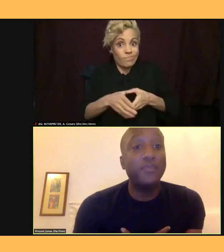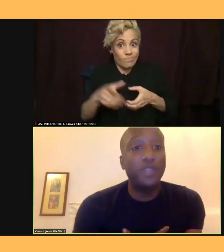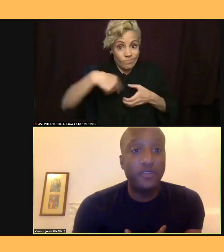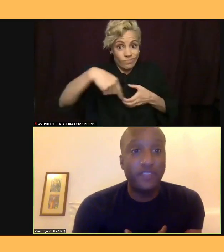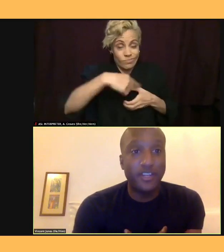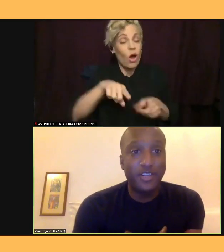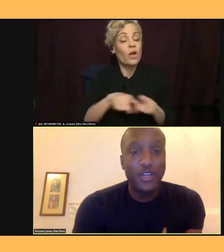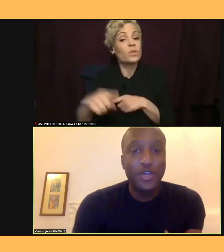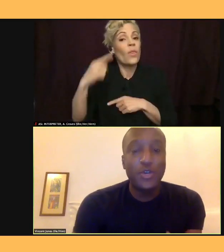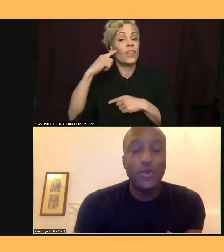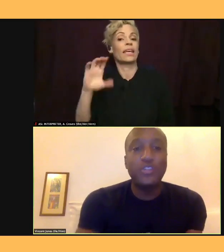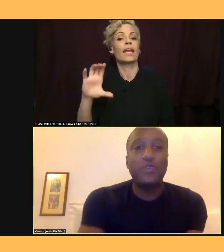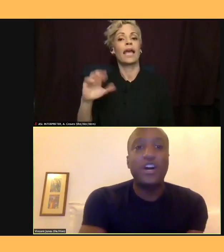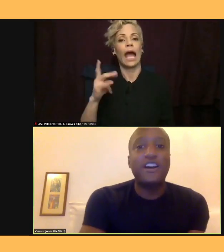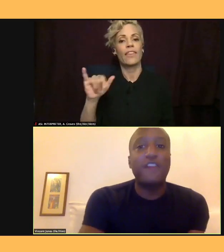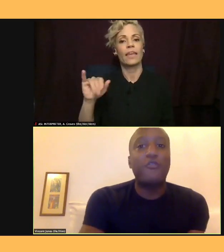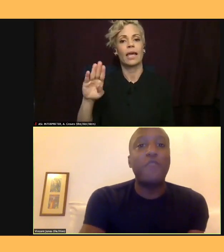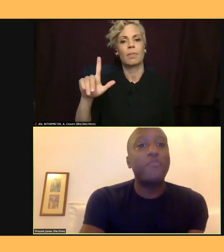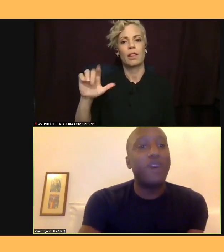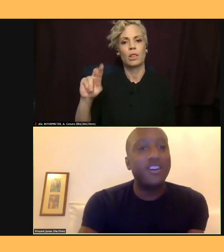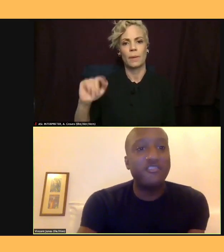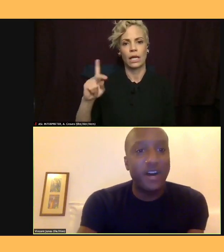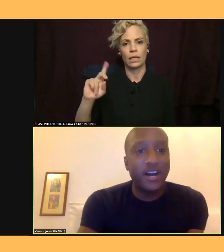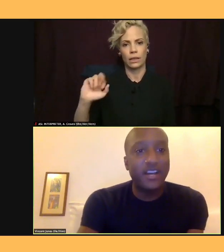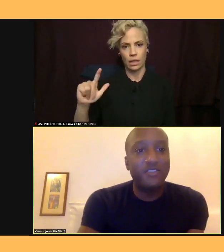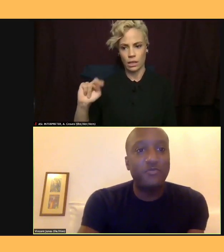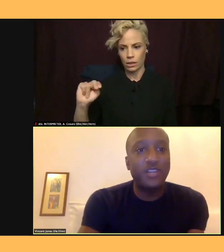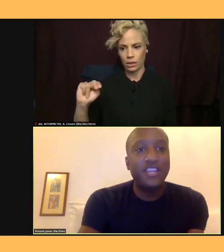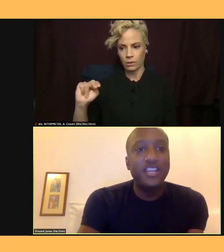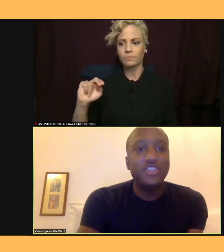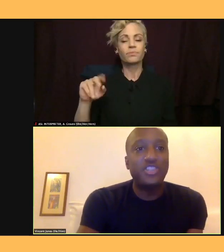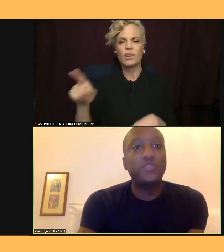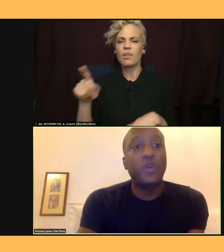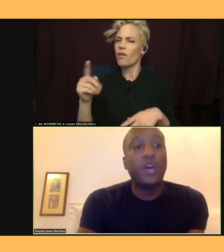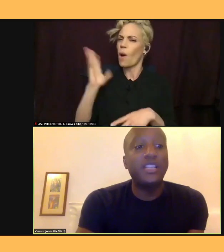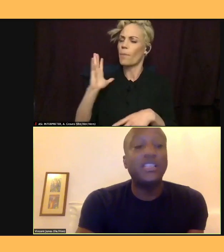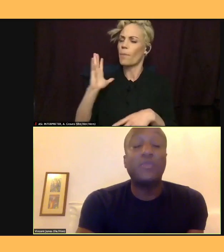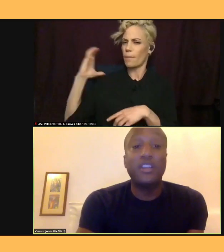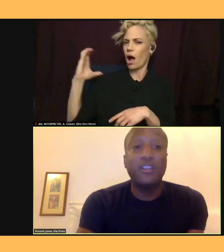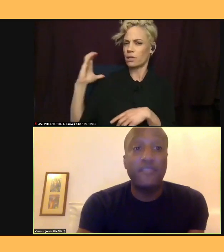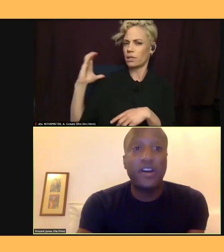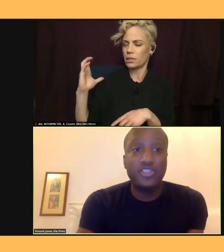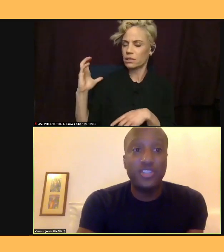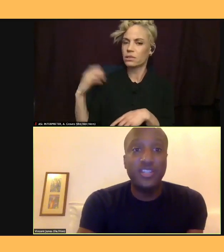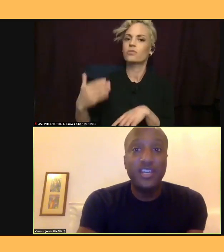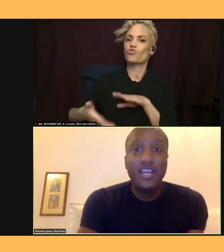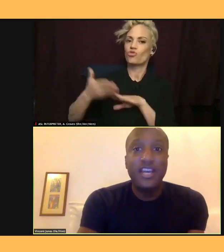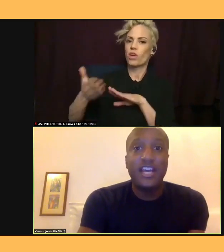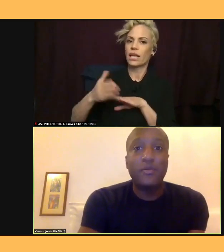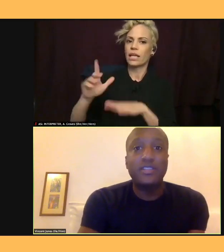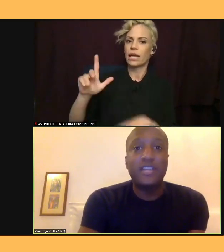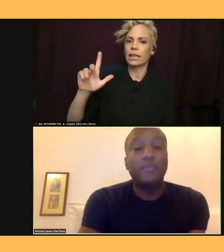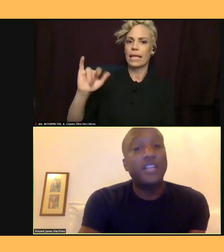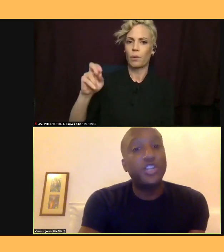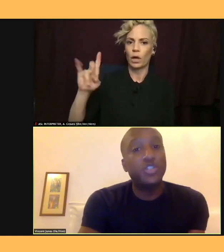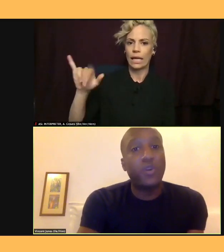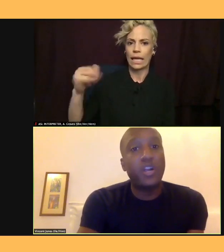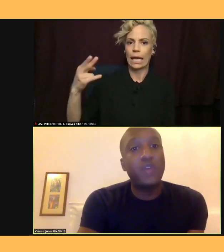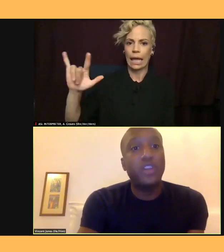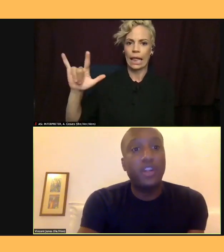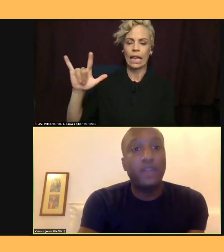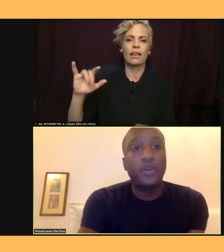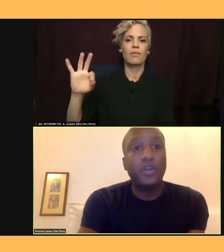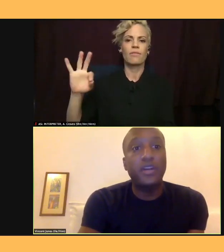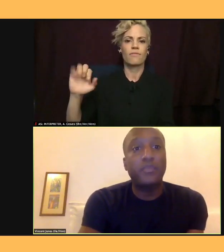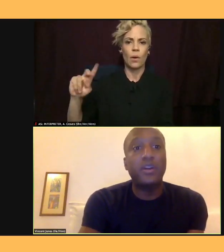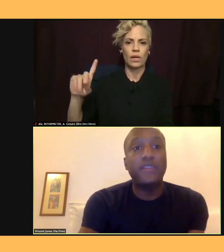who was a former boss of mine when she was running the Liberty Hill Foundation. And I was at the pleasure of working with her a number of